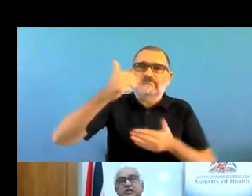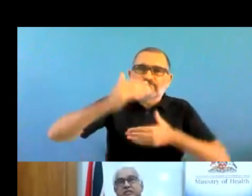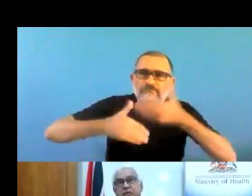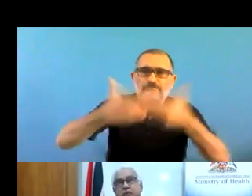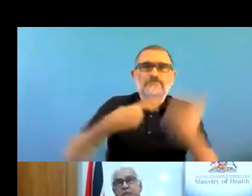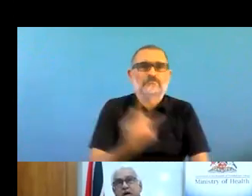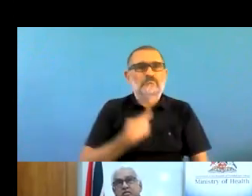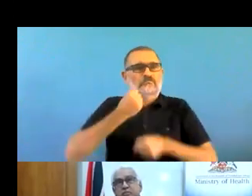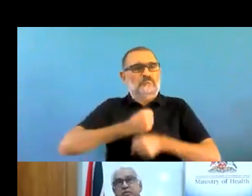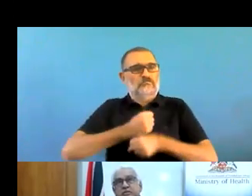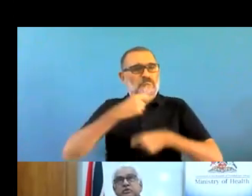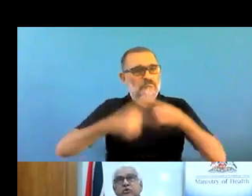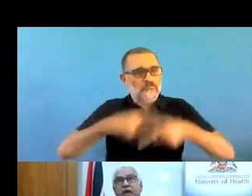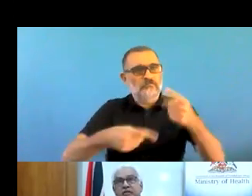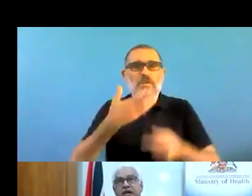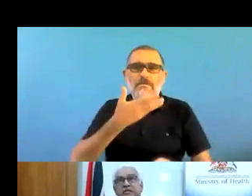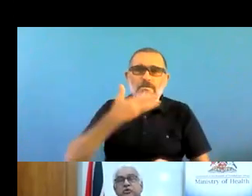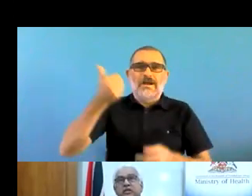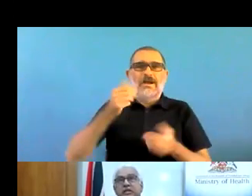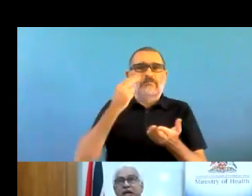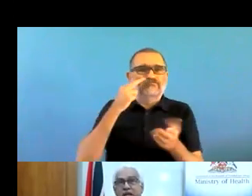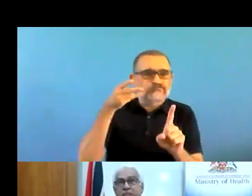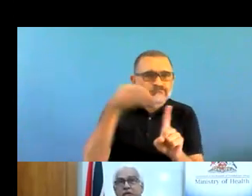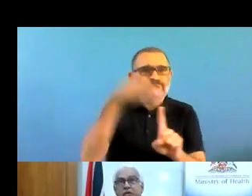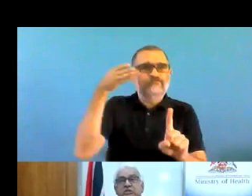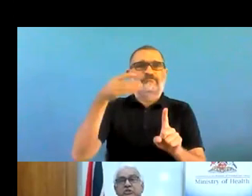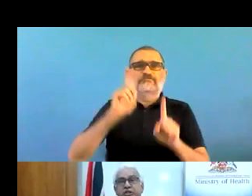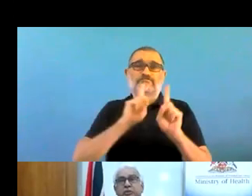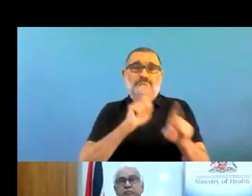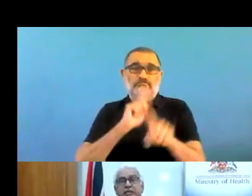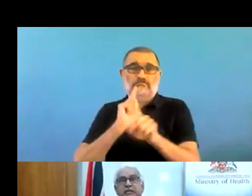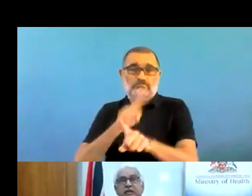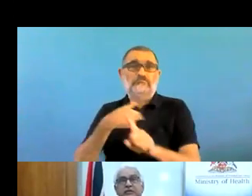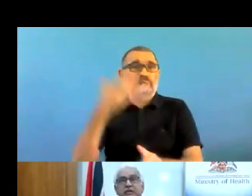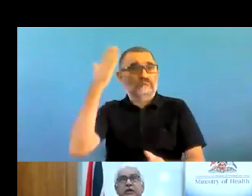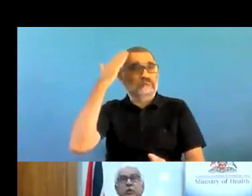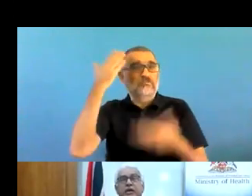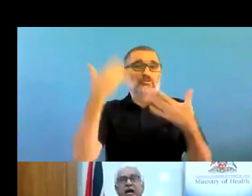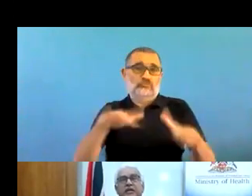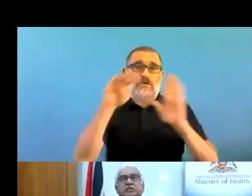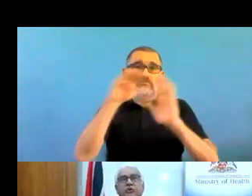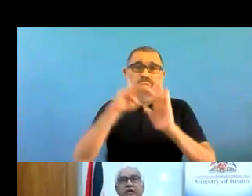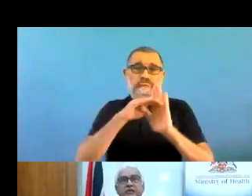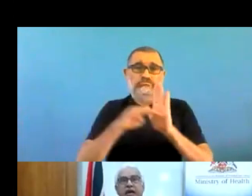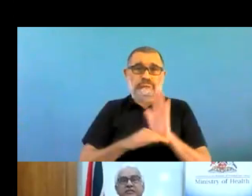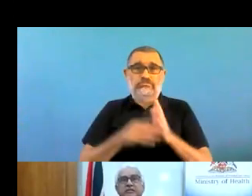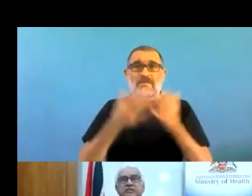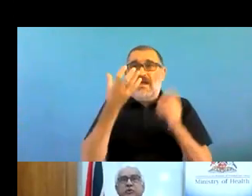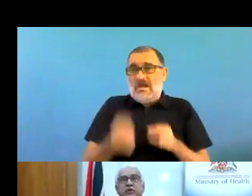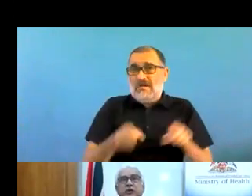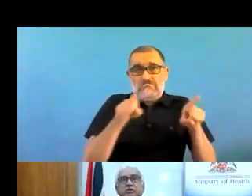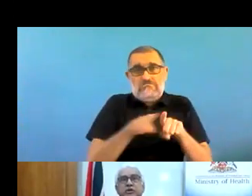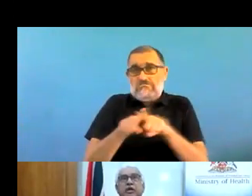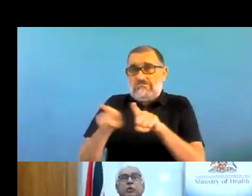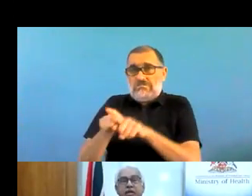So the same way we ask persons to recognize you need help in treated with mental health, we have to recognize as